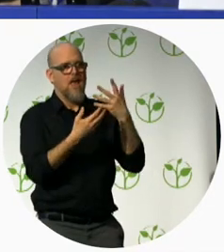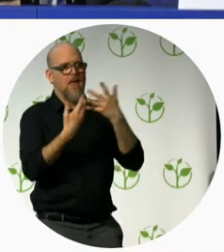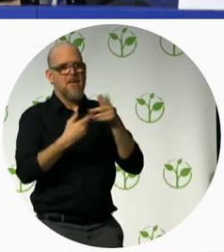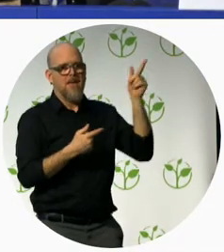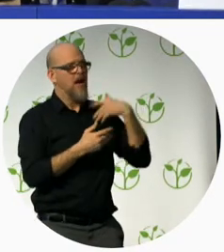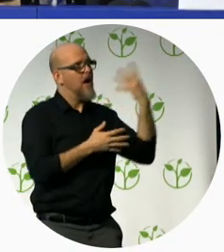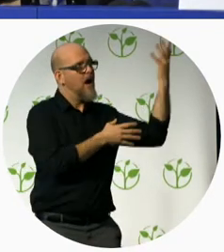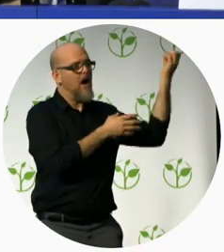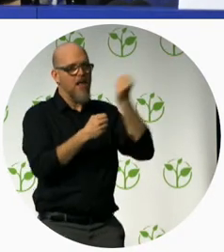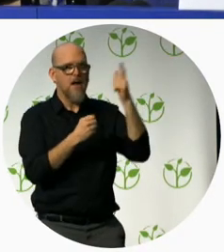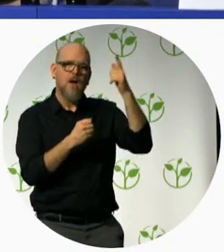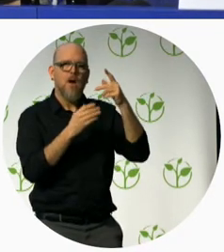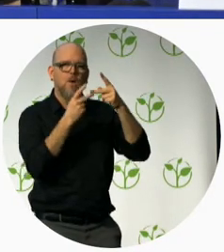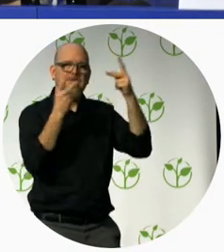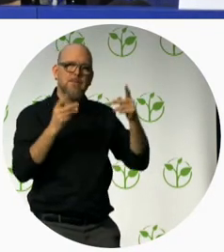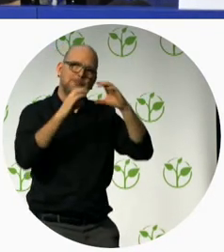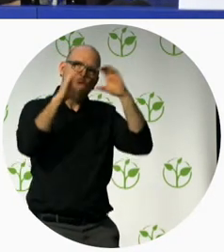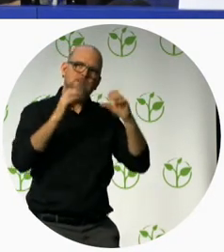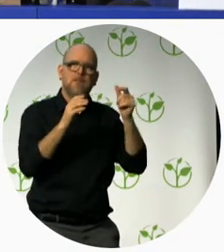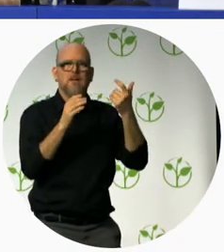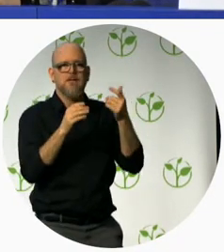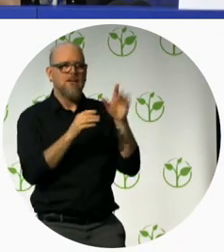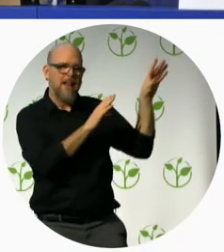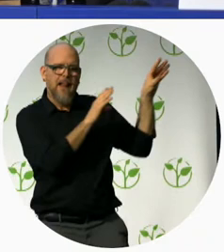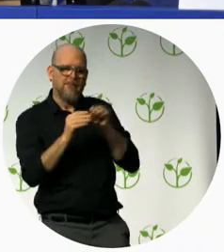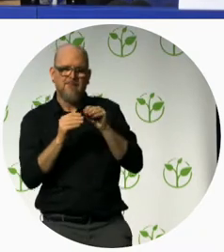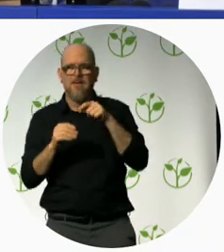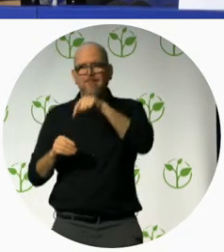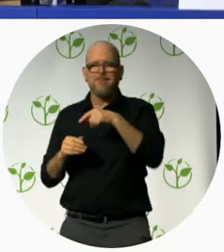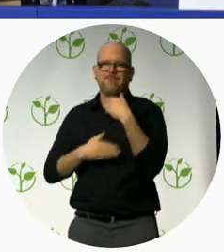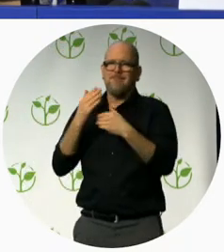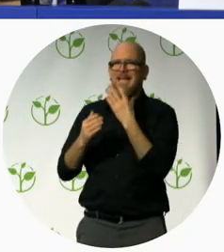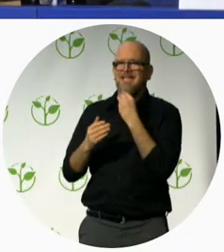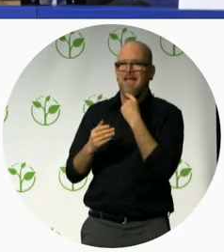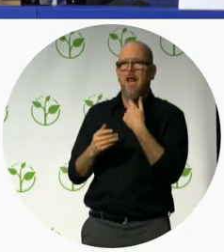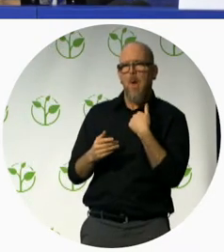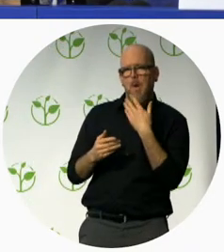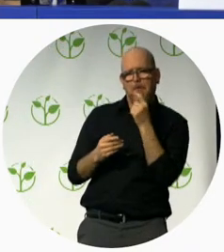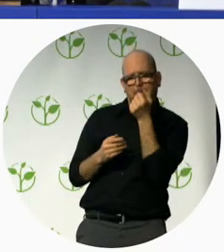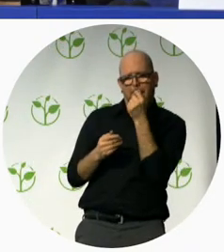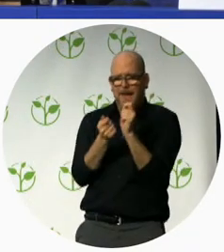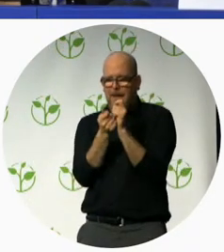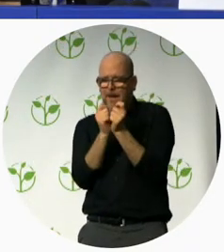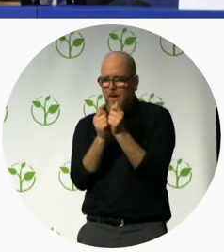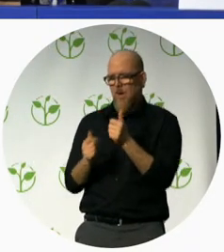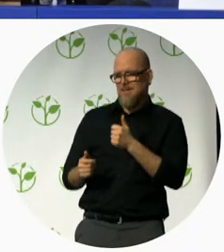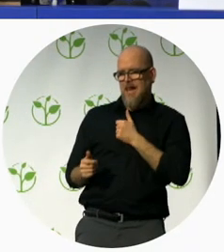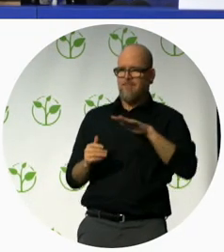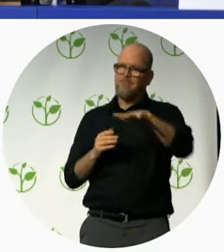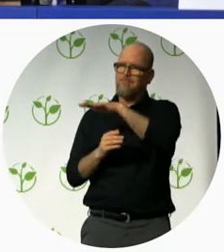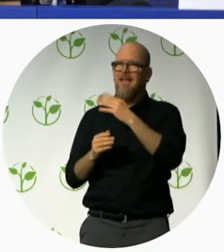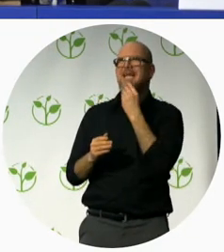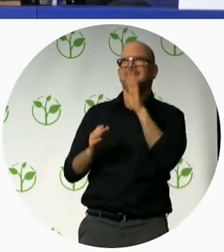based on the information we gathered we formed our own policy which permits service animals into all hospital